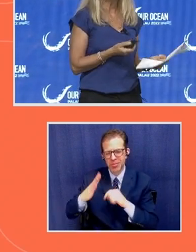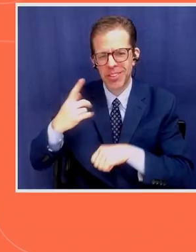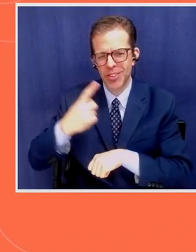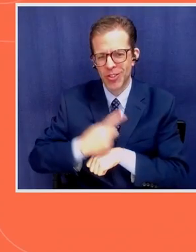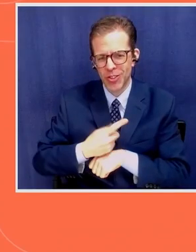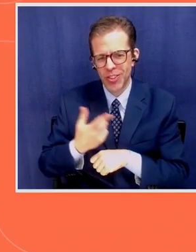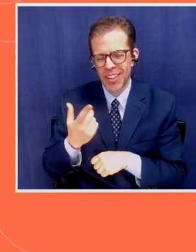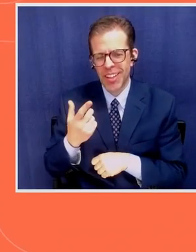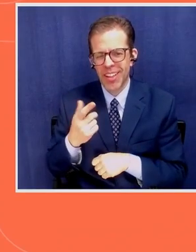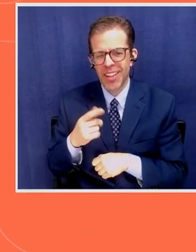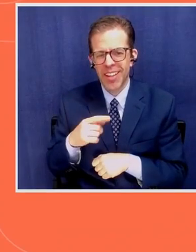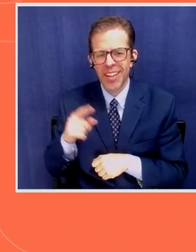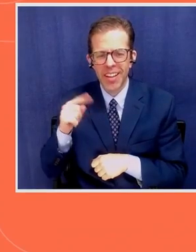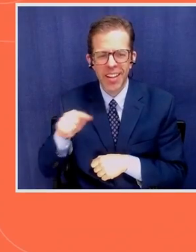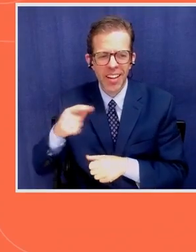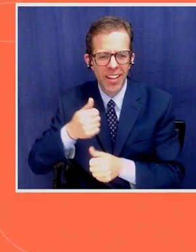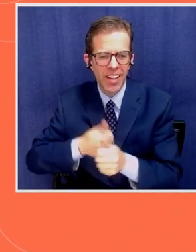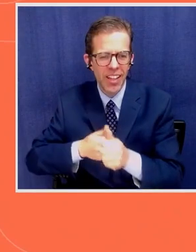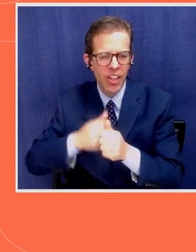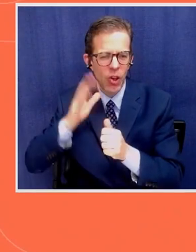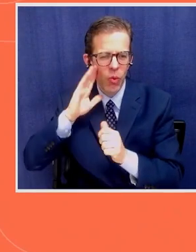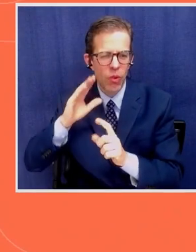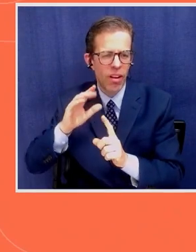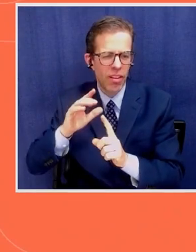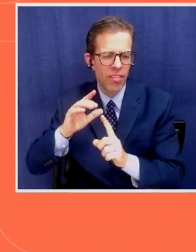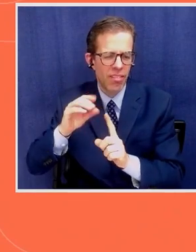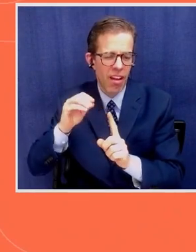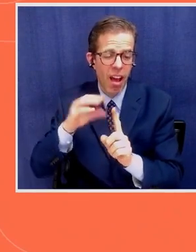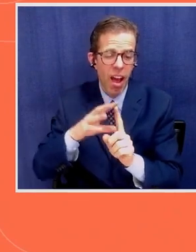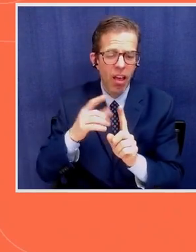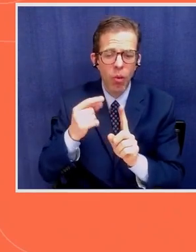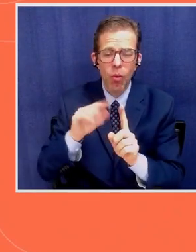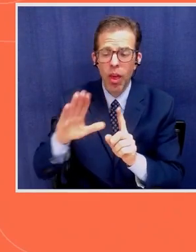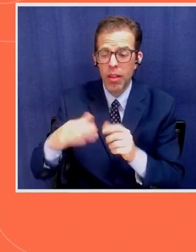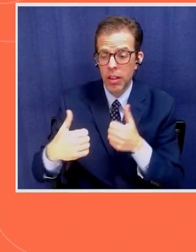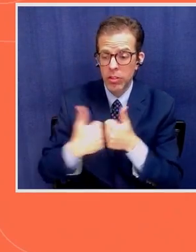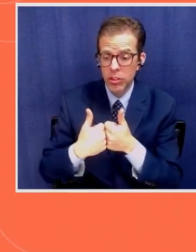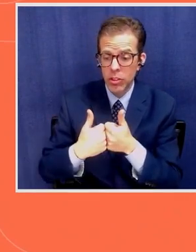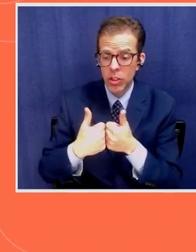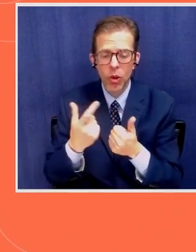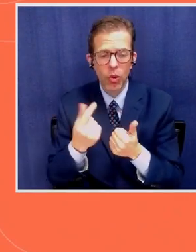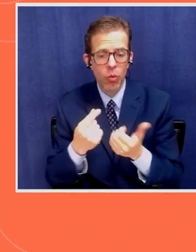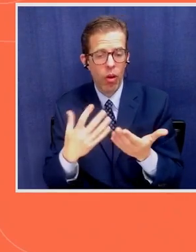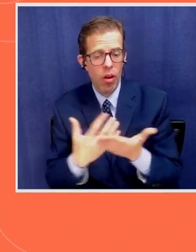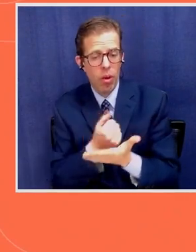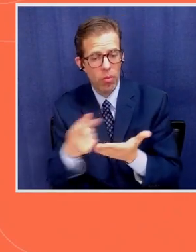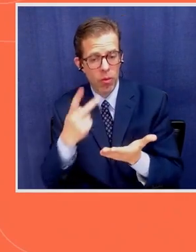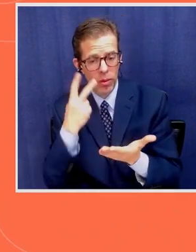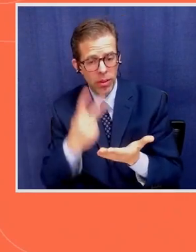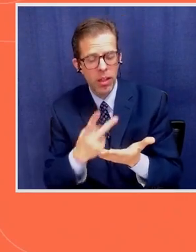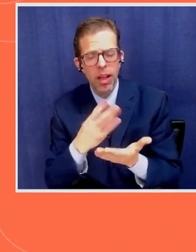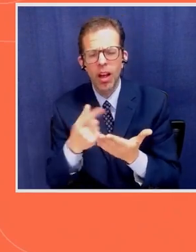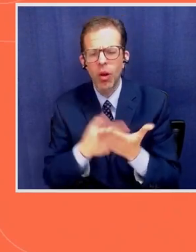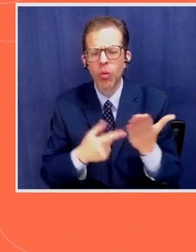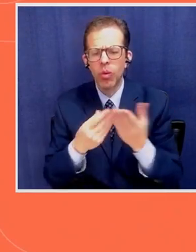They each will highlight the challenges, opportunities, and solutions for